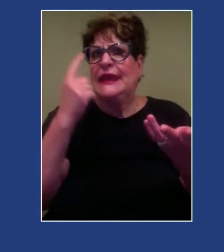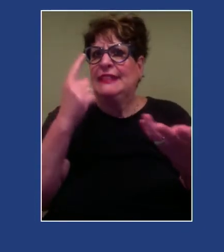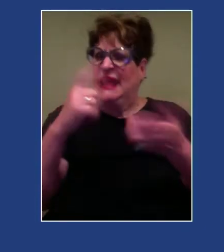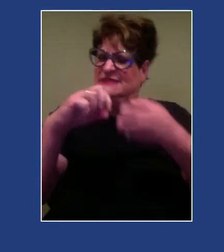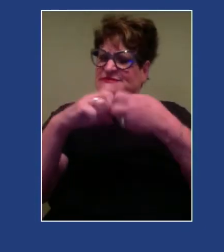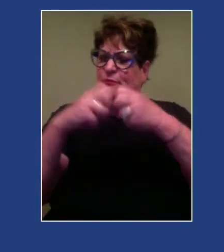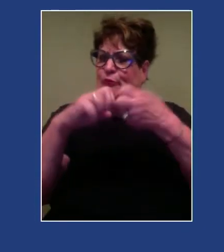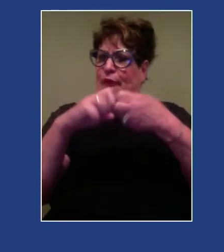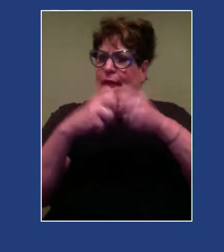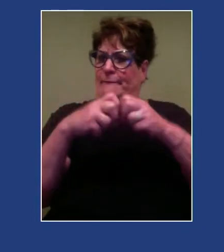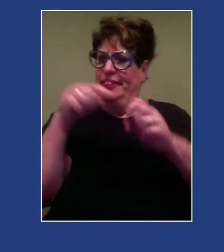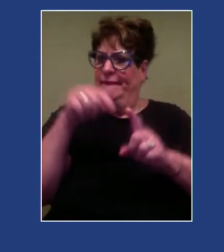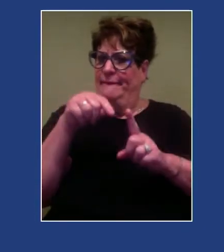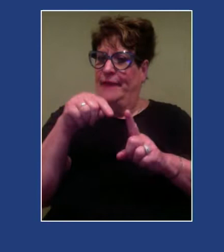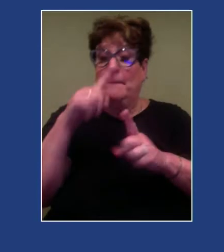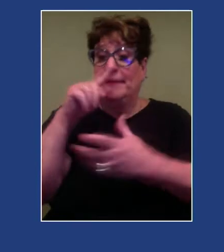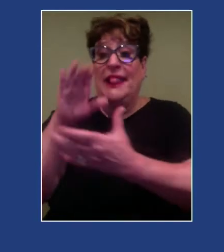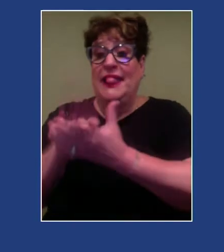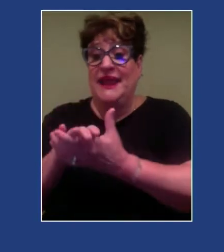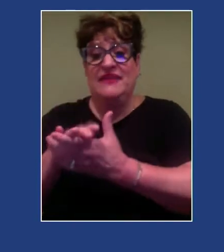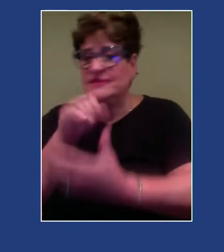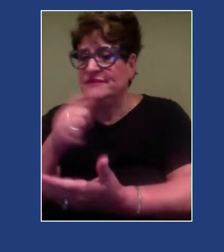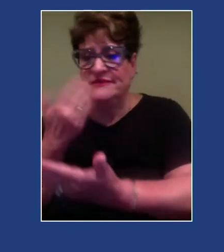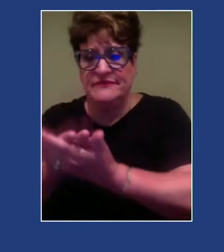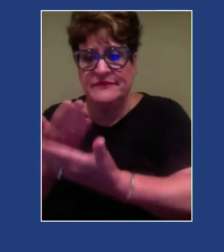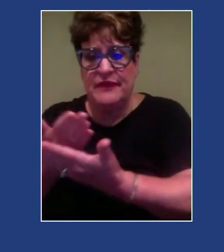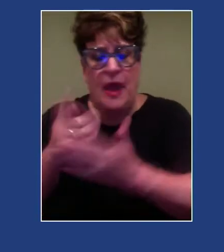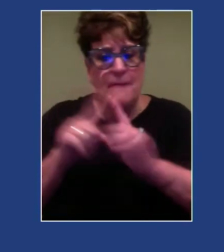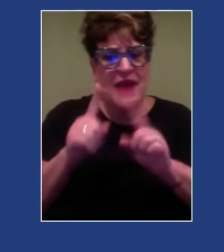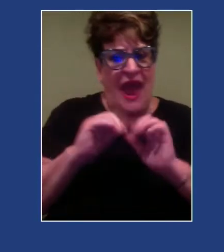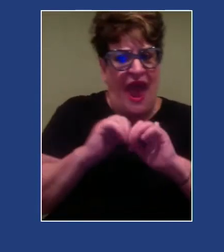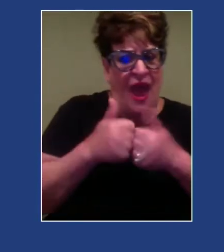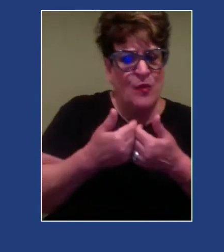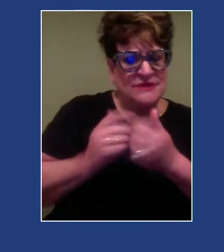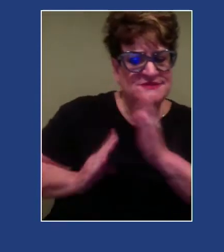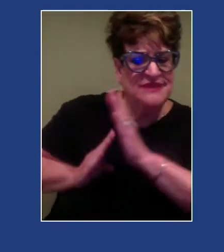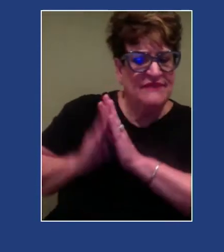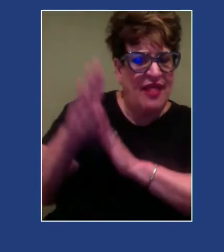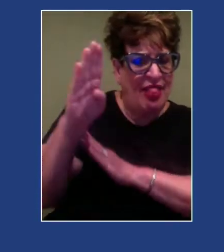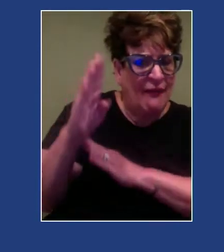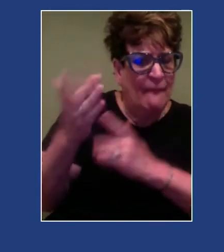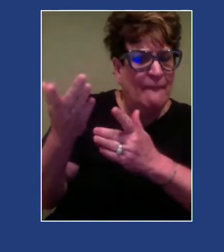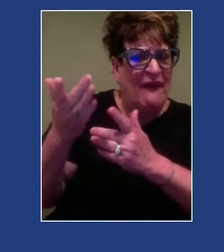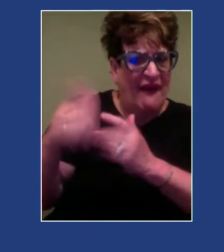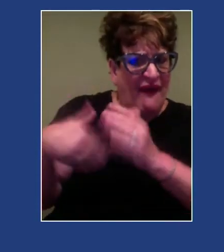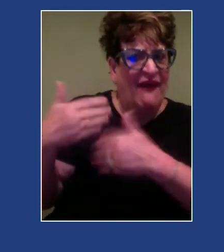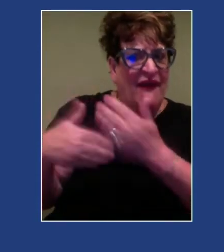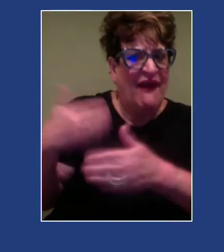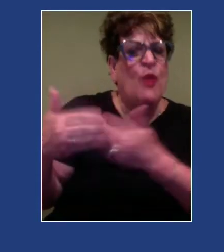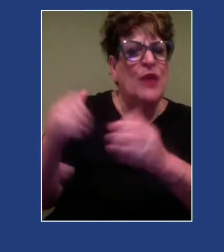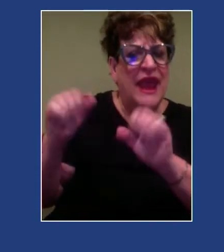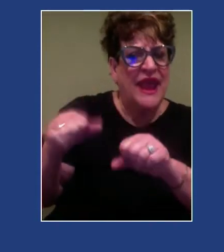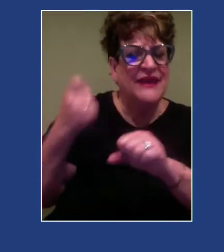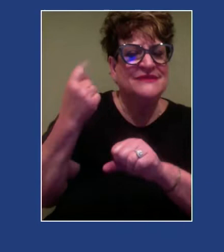invalid. The development of the belief, lots of understanding of how that could happen.